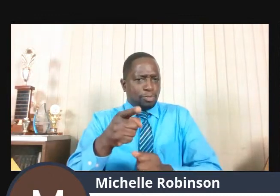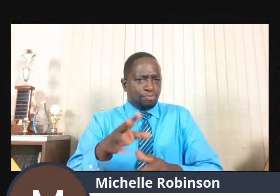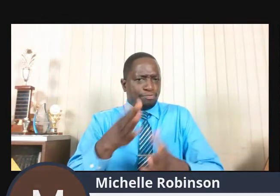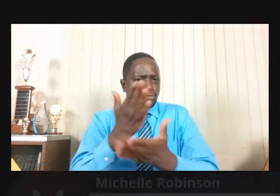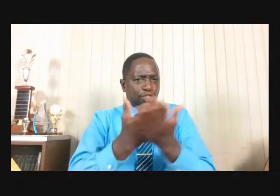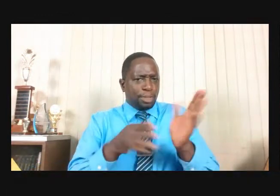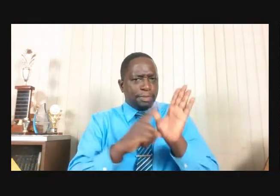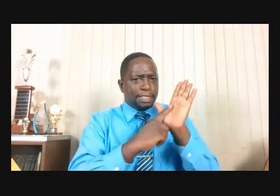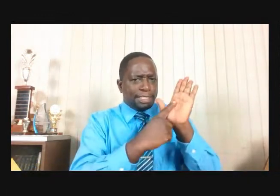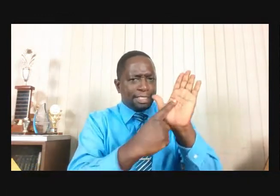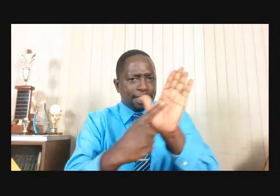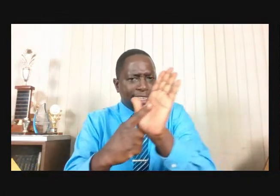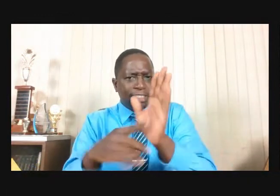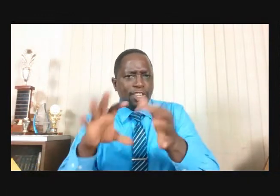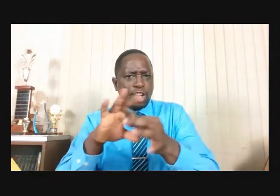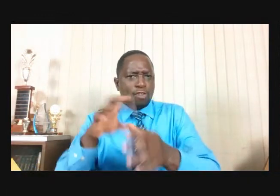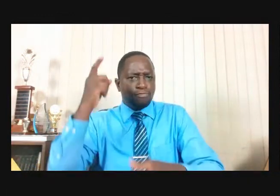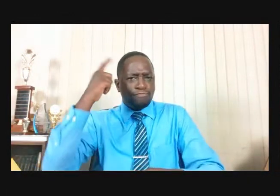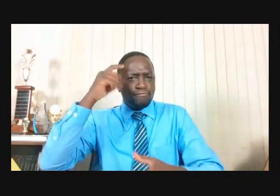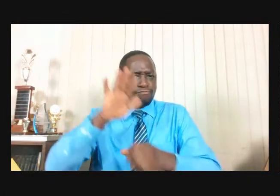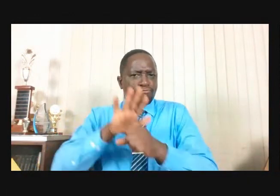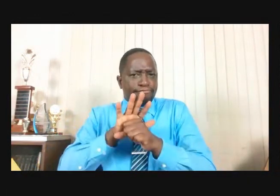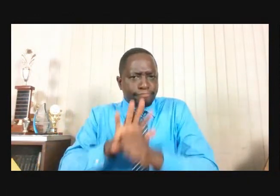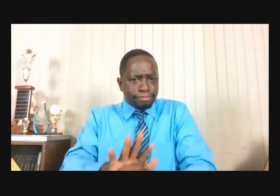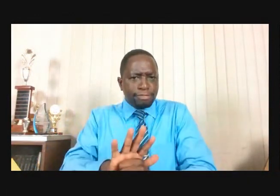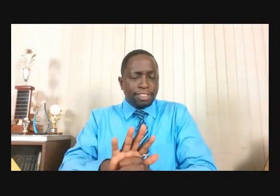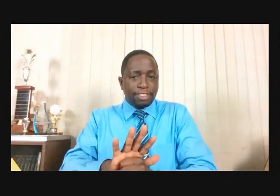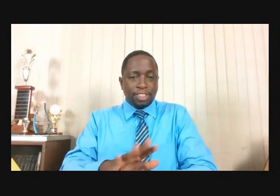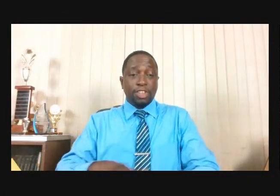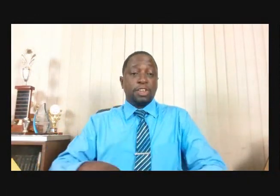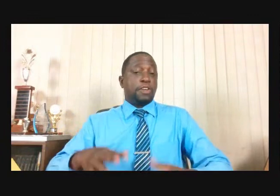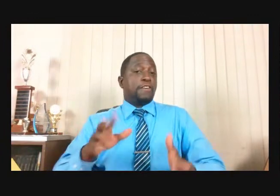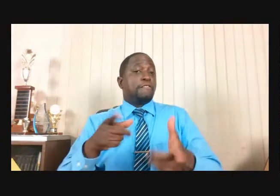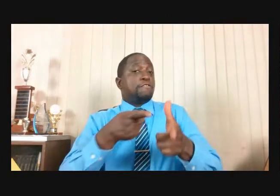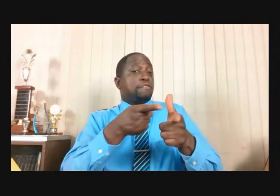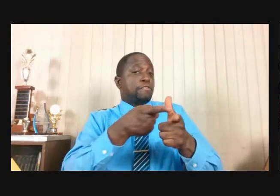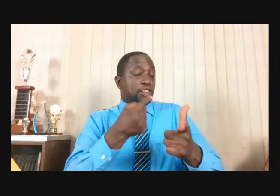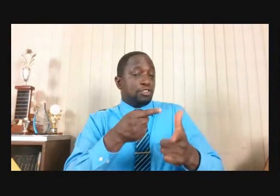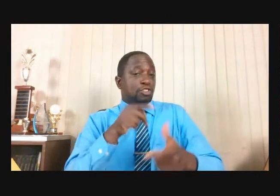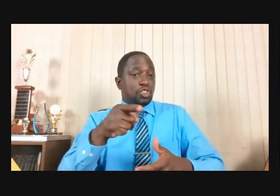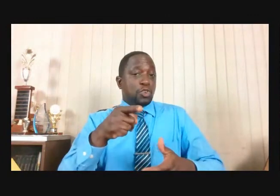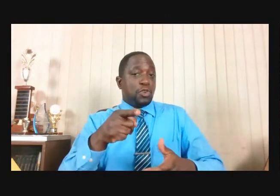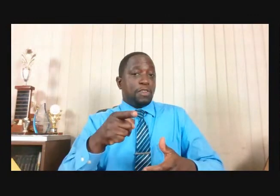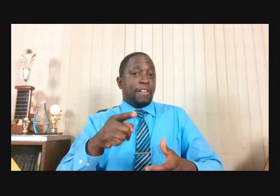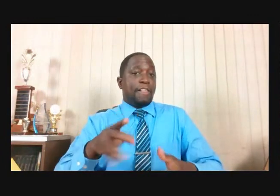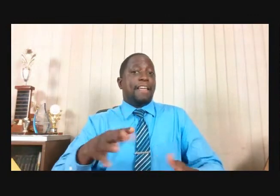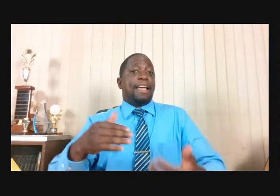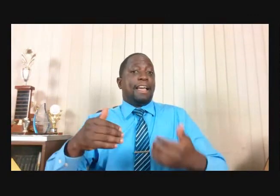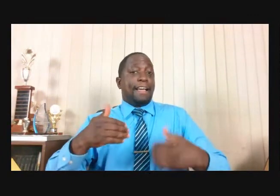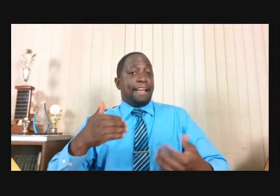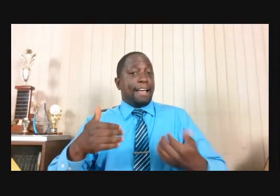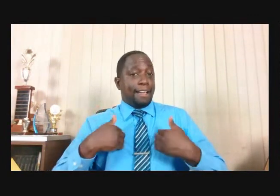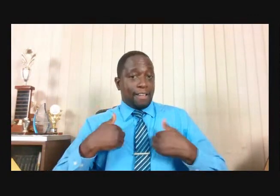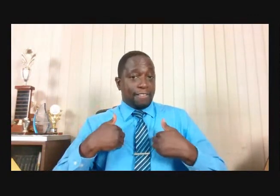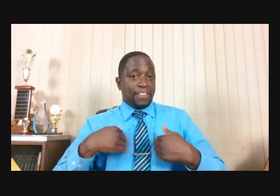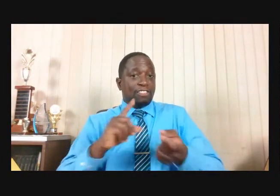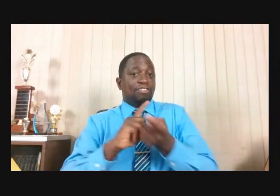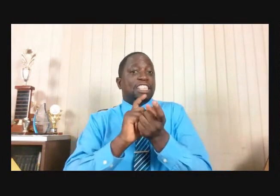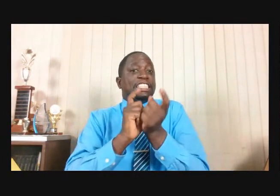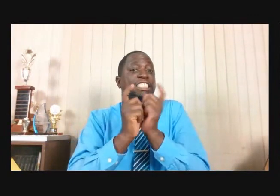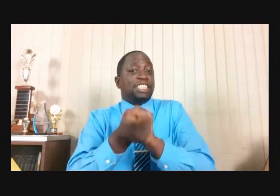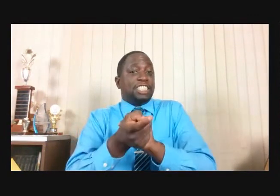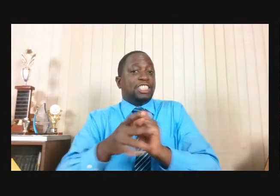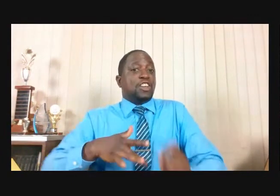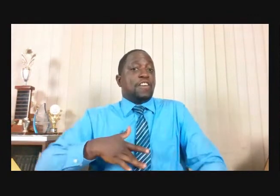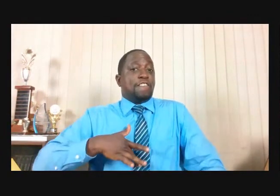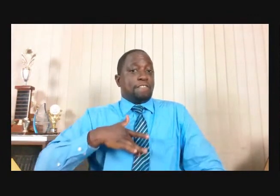Mood Change Where You're Feeling Sad Lost Hopeless And Empty Elijah Was